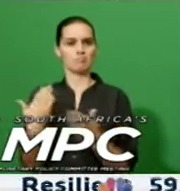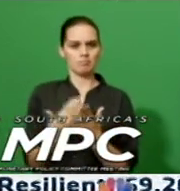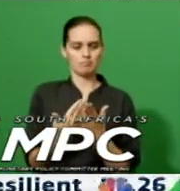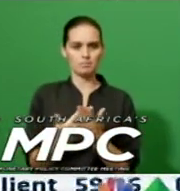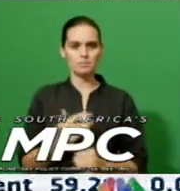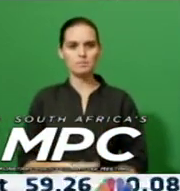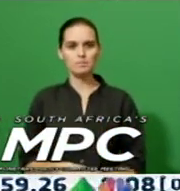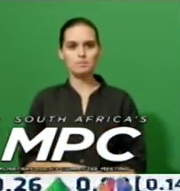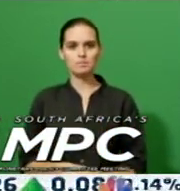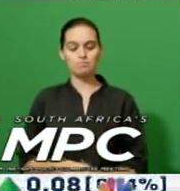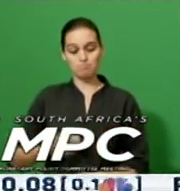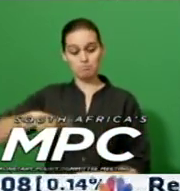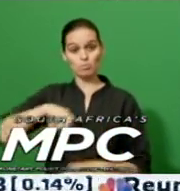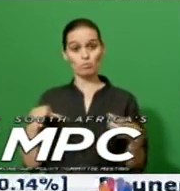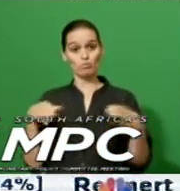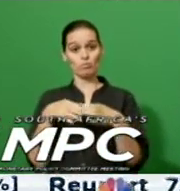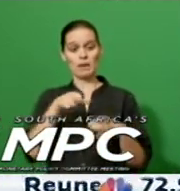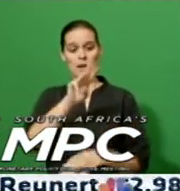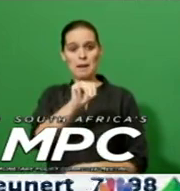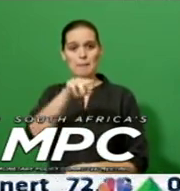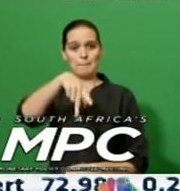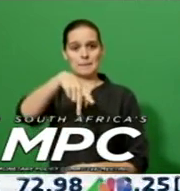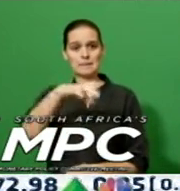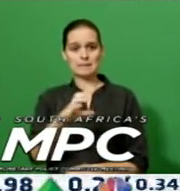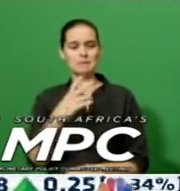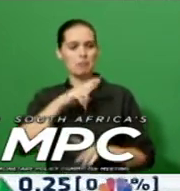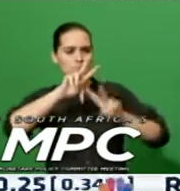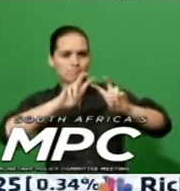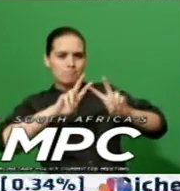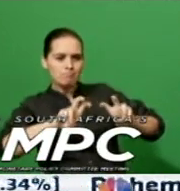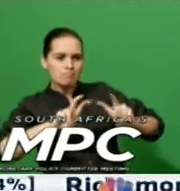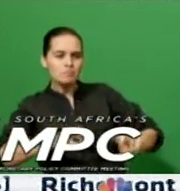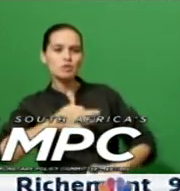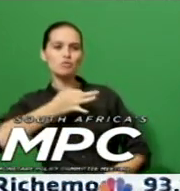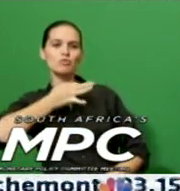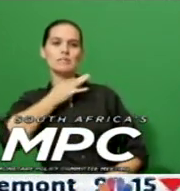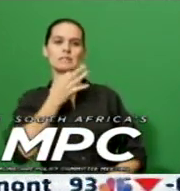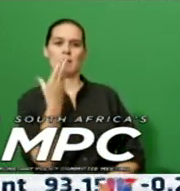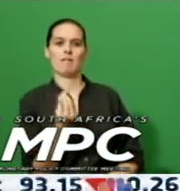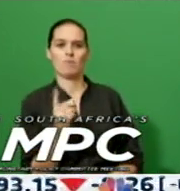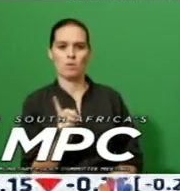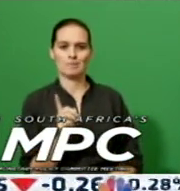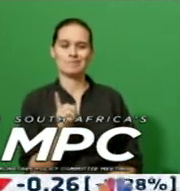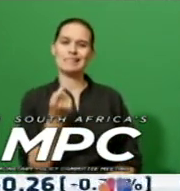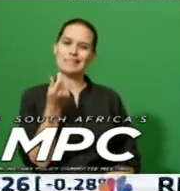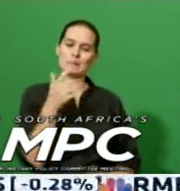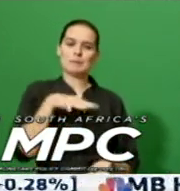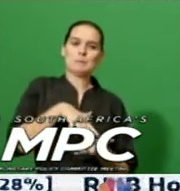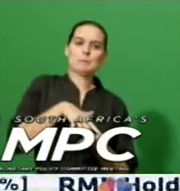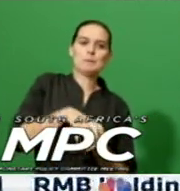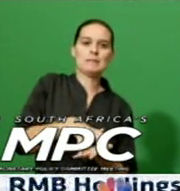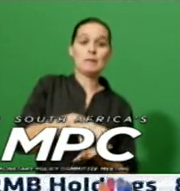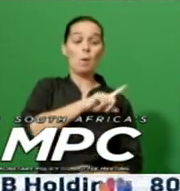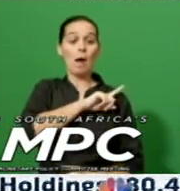assesses the risks to the growth forecast to be on the downside. Weak business and